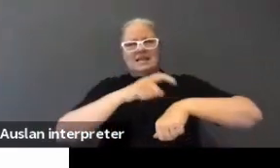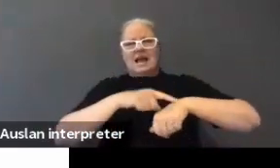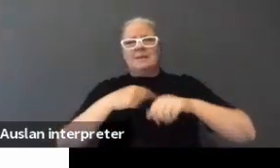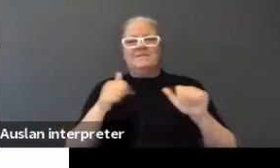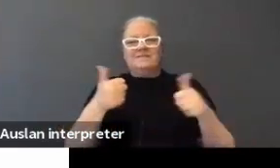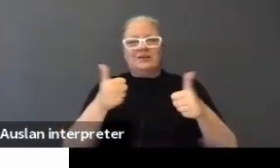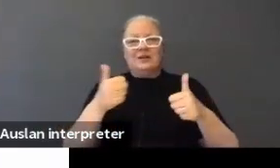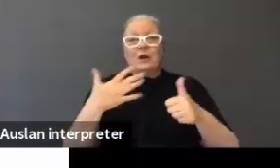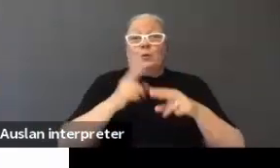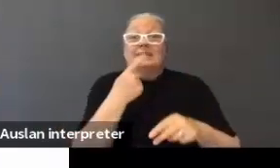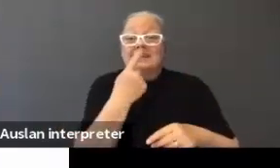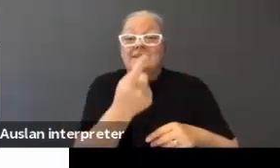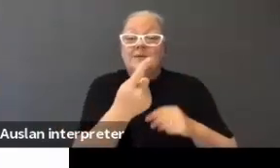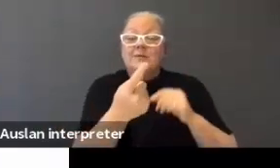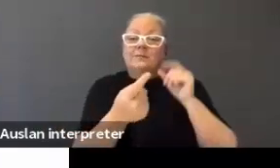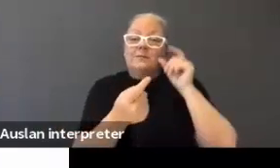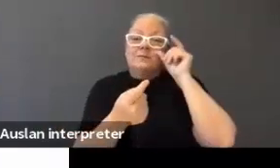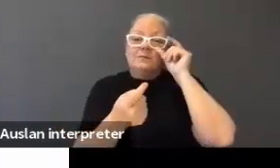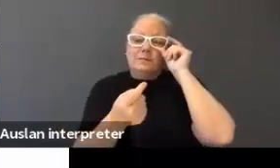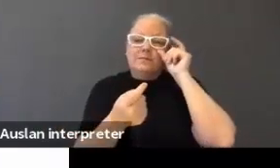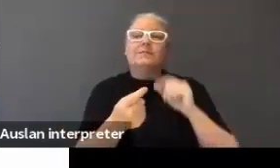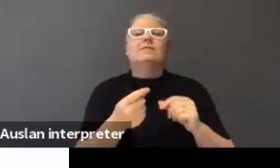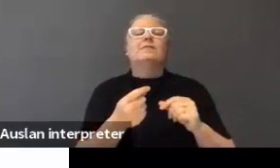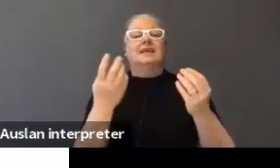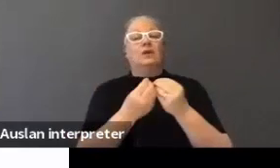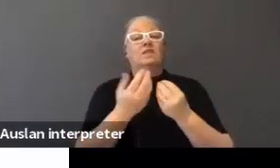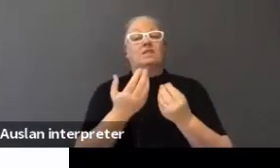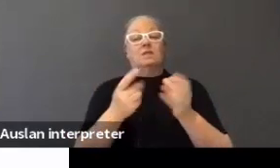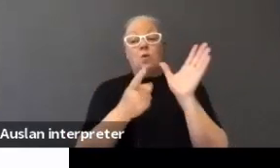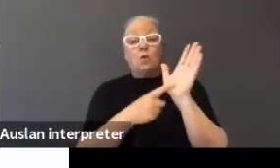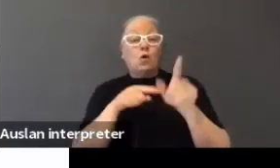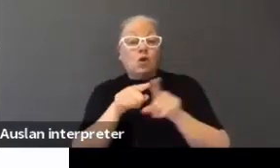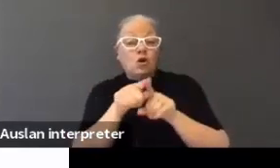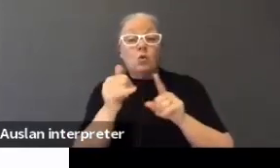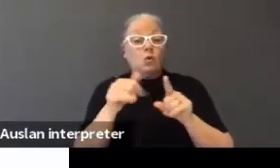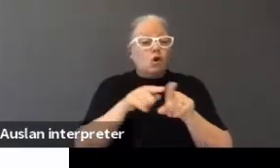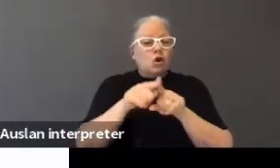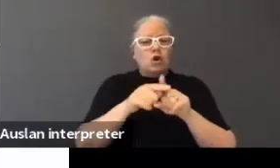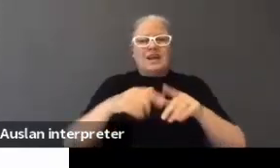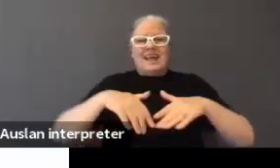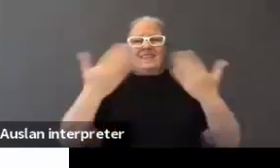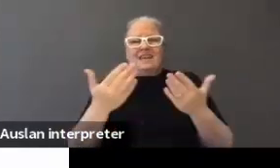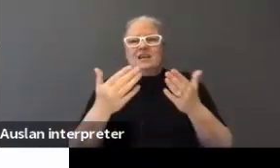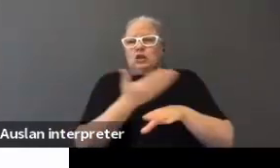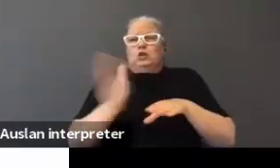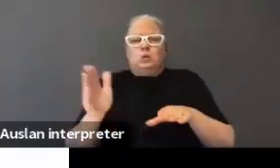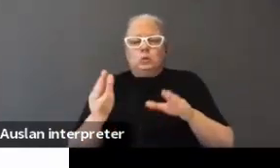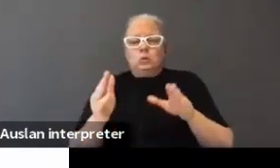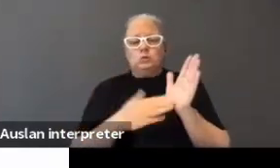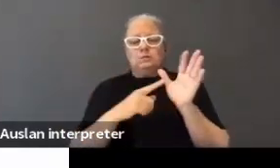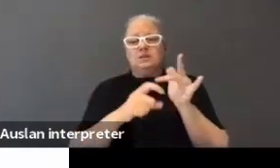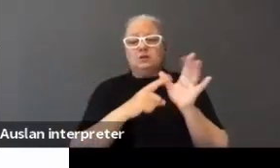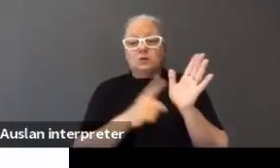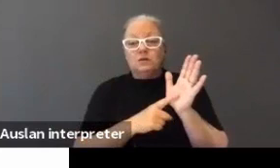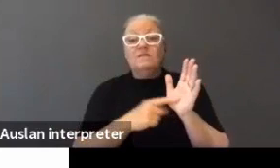in all learning and all learning of new material, one thing for some deaf or